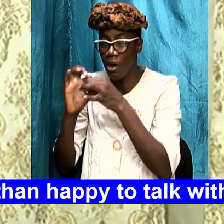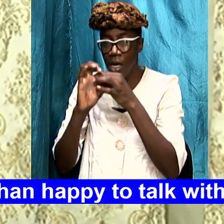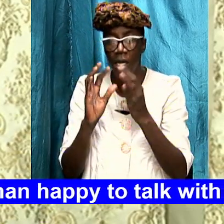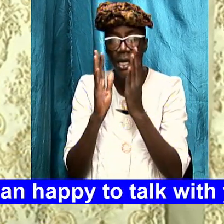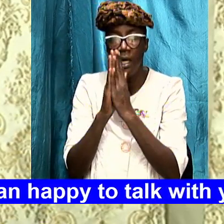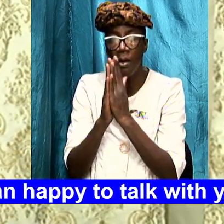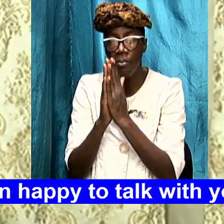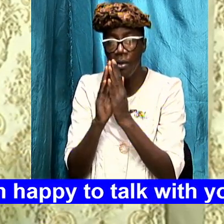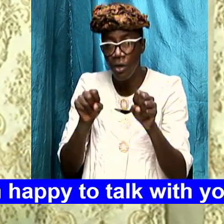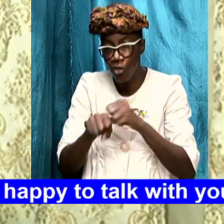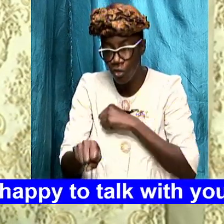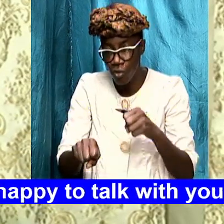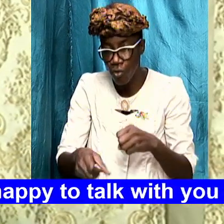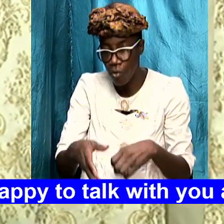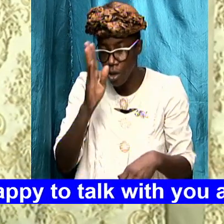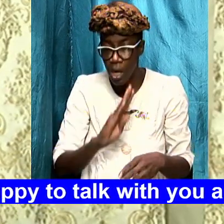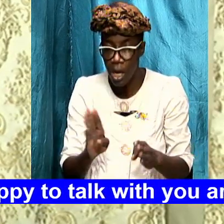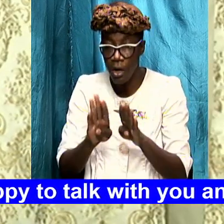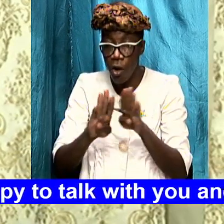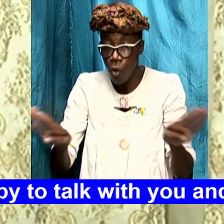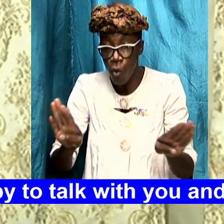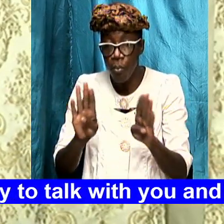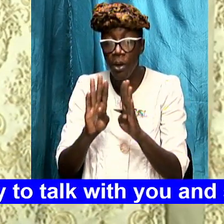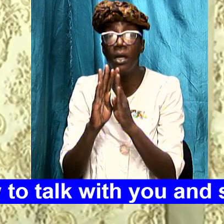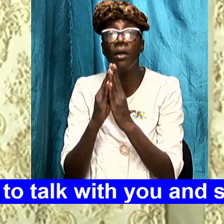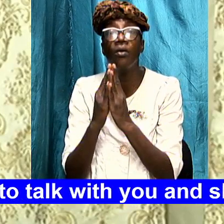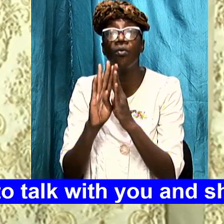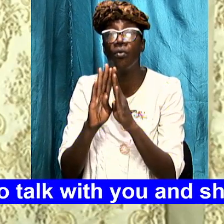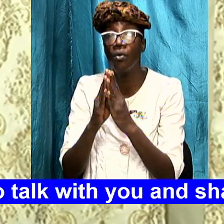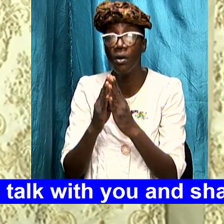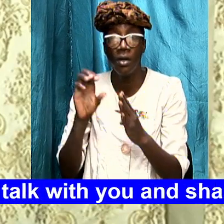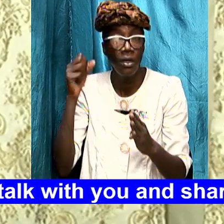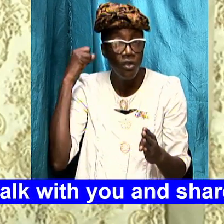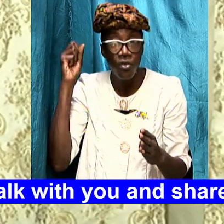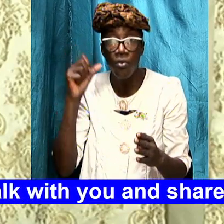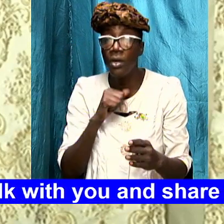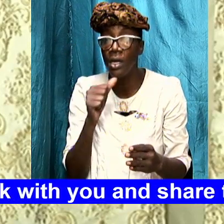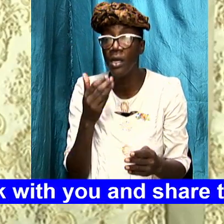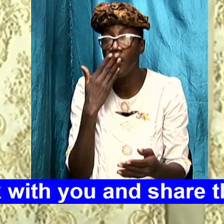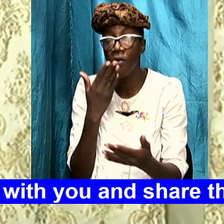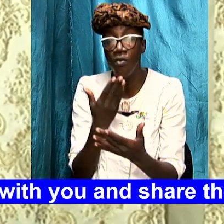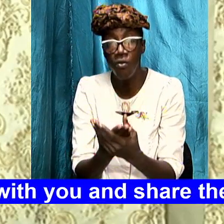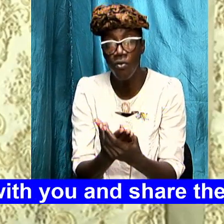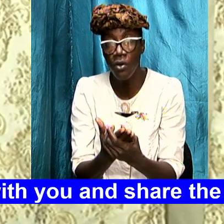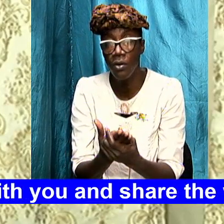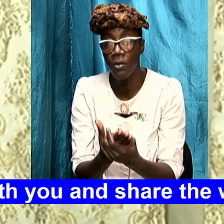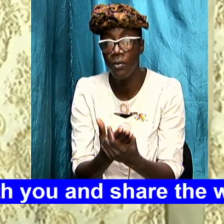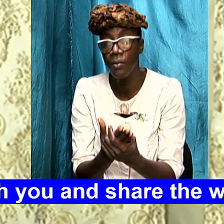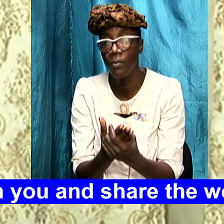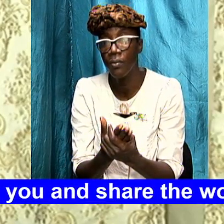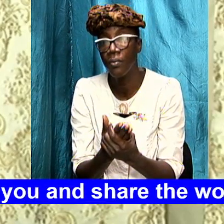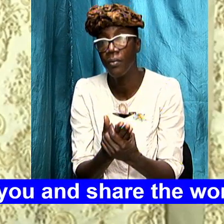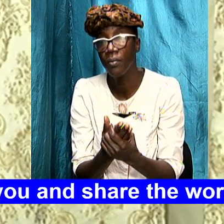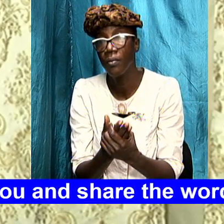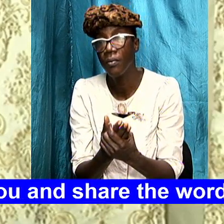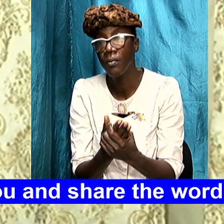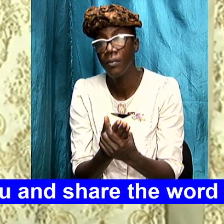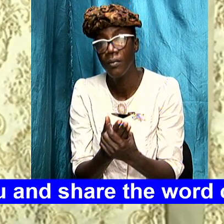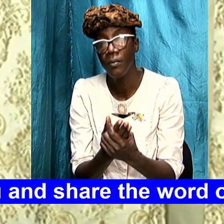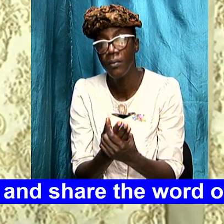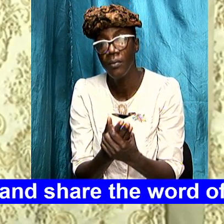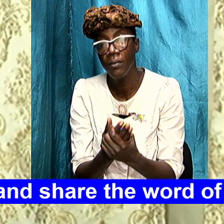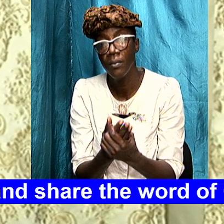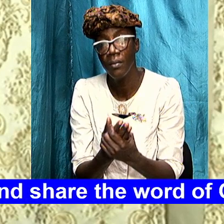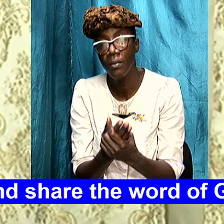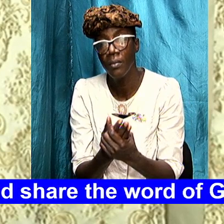you know God open a door and although the sounding is not good the what you call it